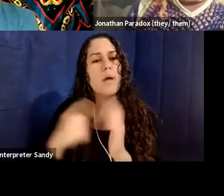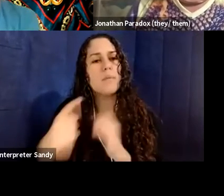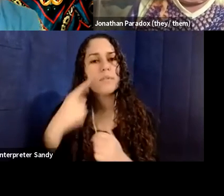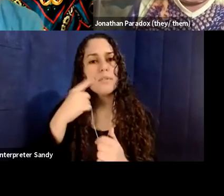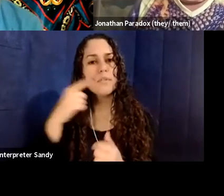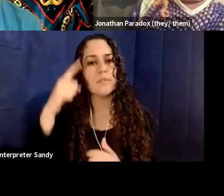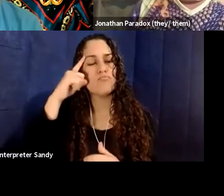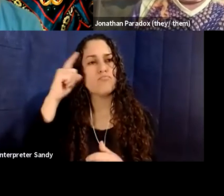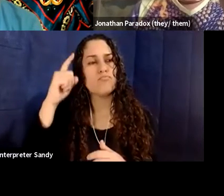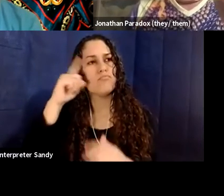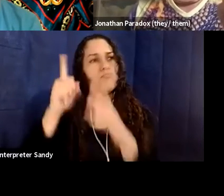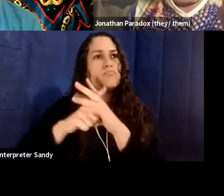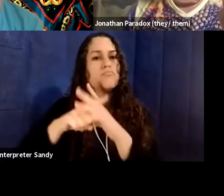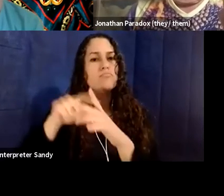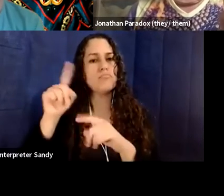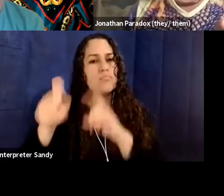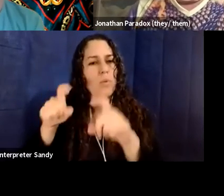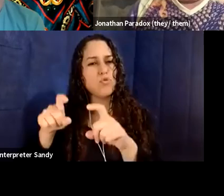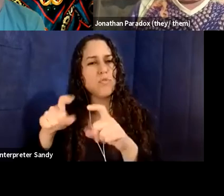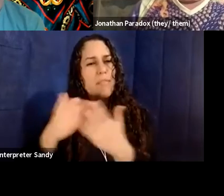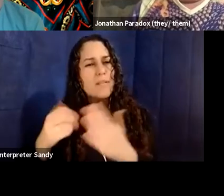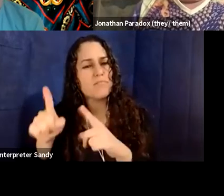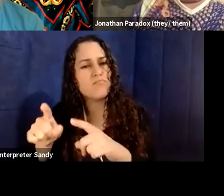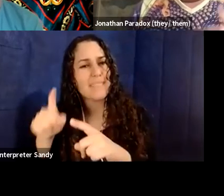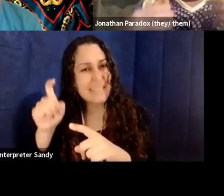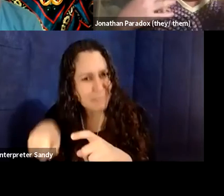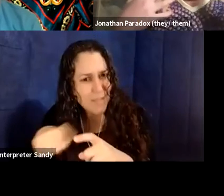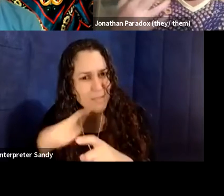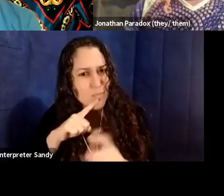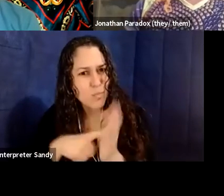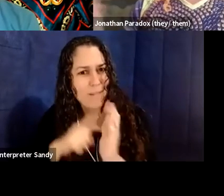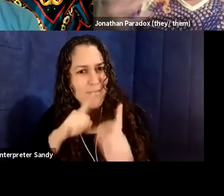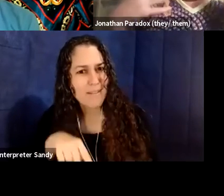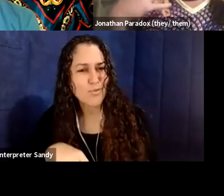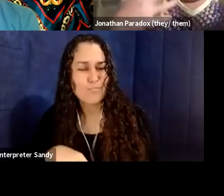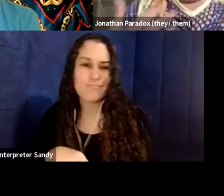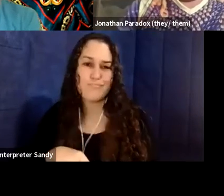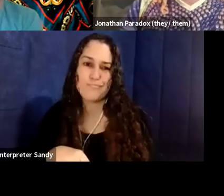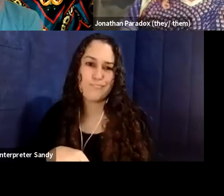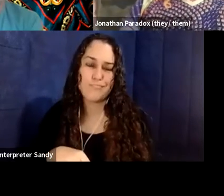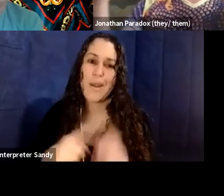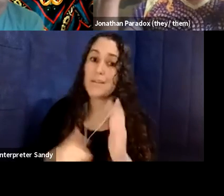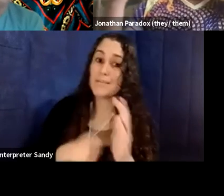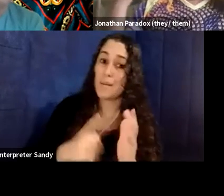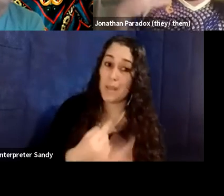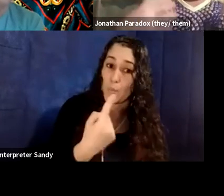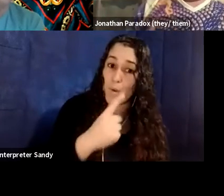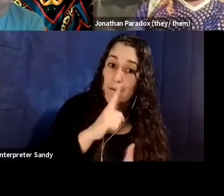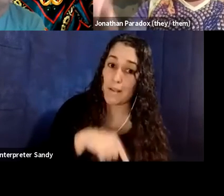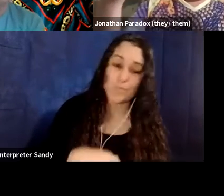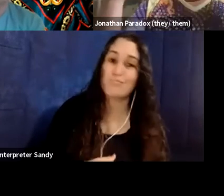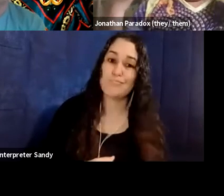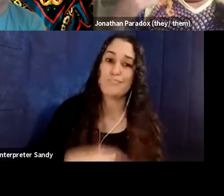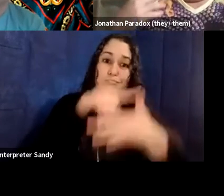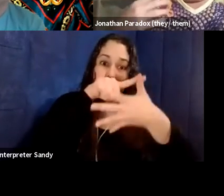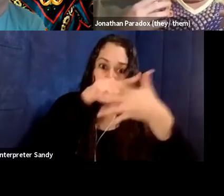we question things, we don't need one answer. Um, that many, that there's a multiplicity of answers when